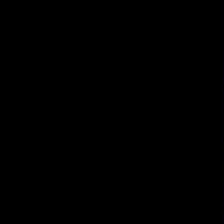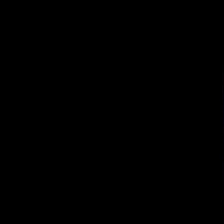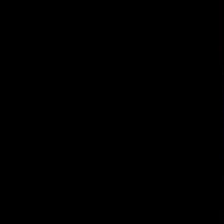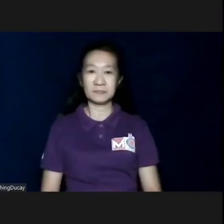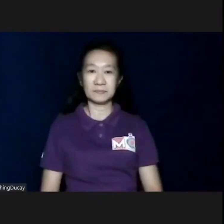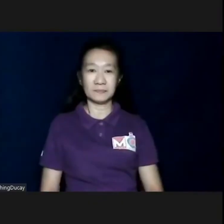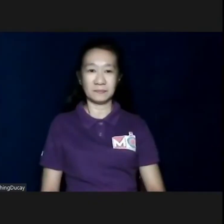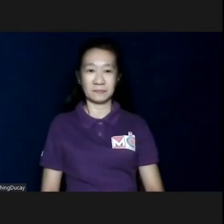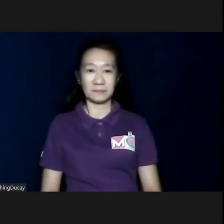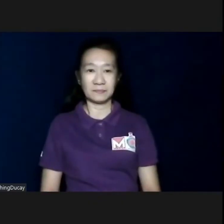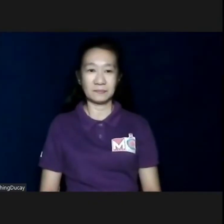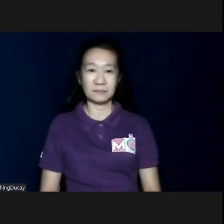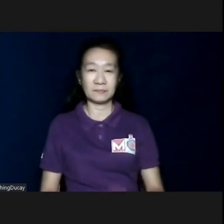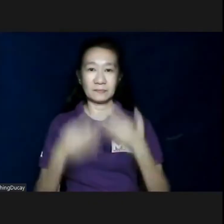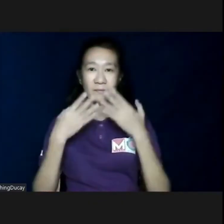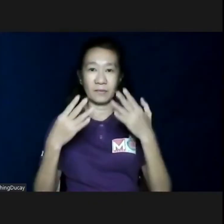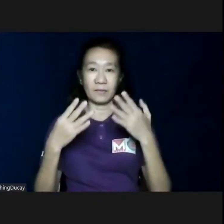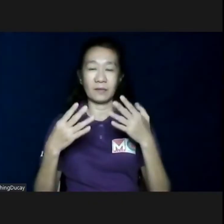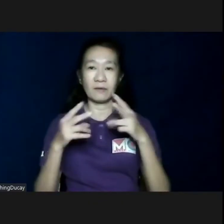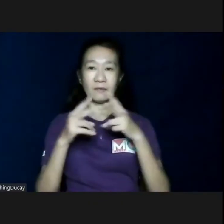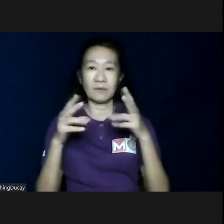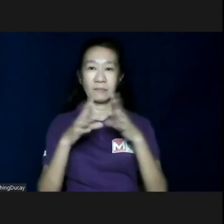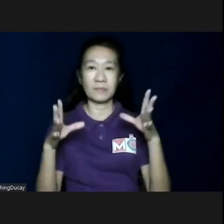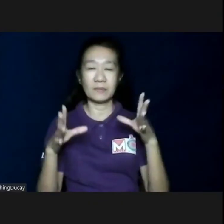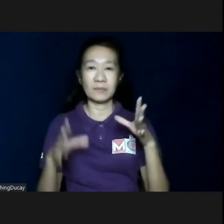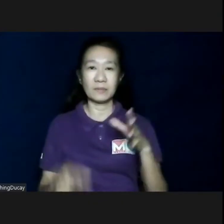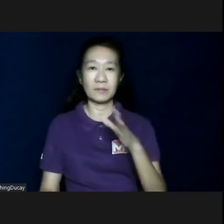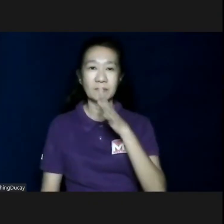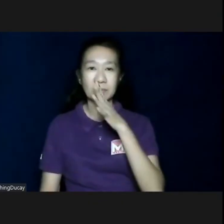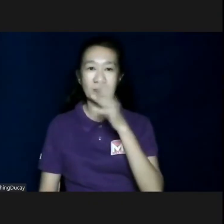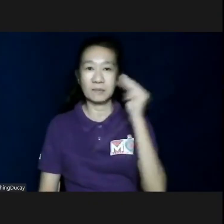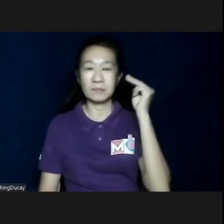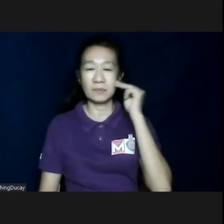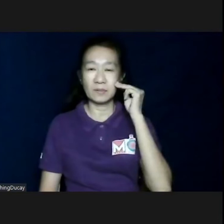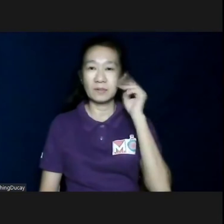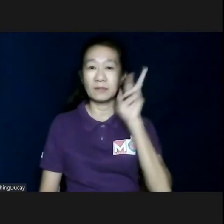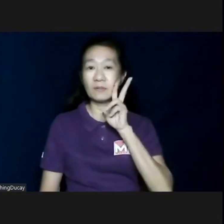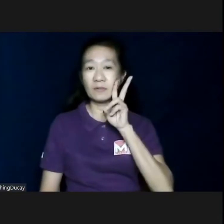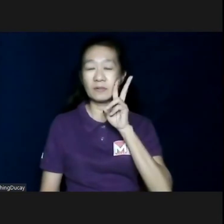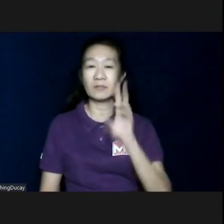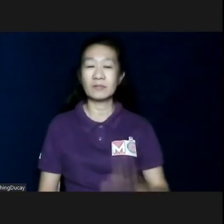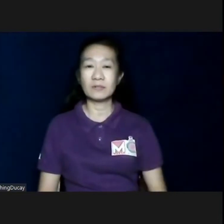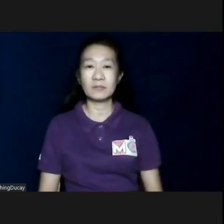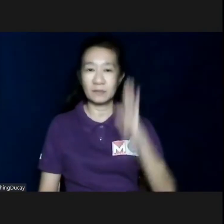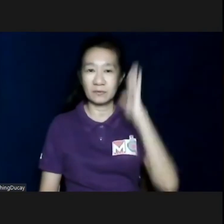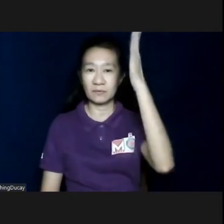Maraming maraming salamat din, Mommy, Mona. And the future looks bright for